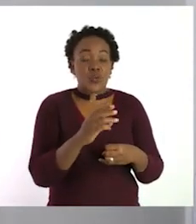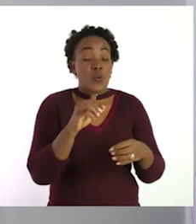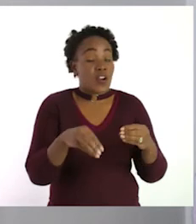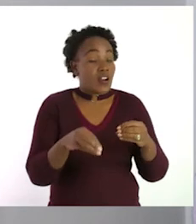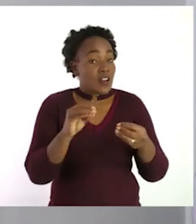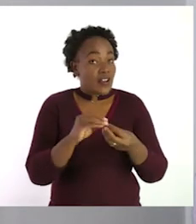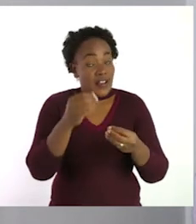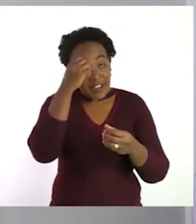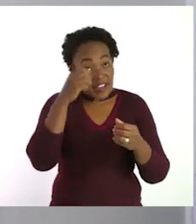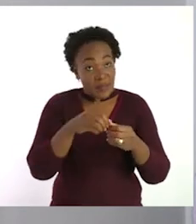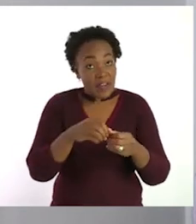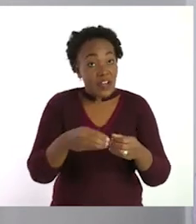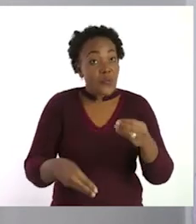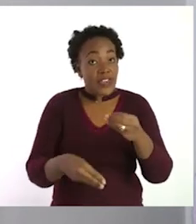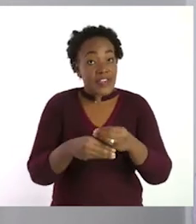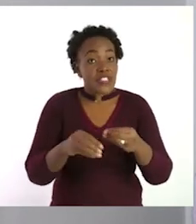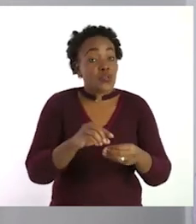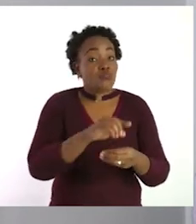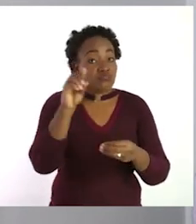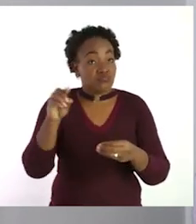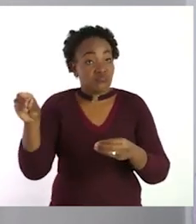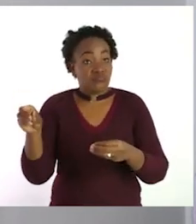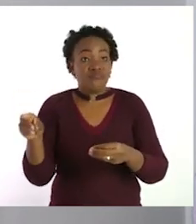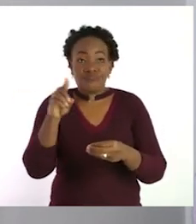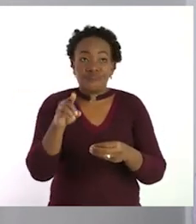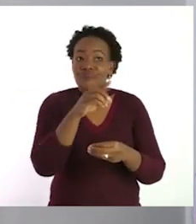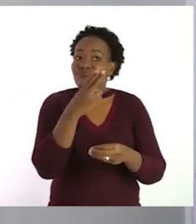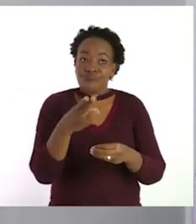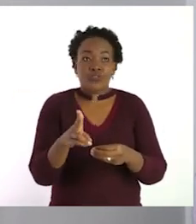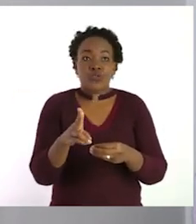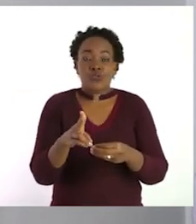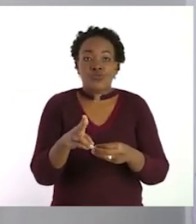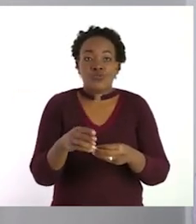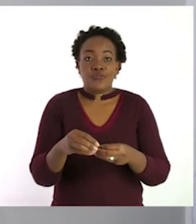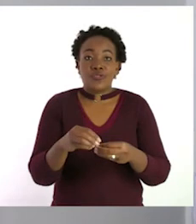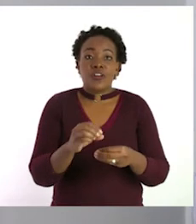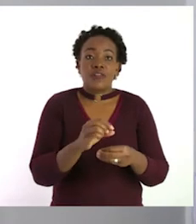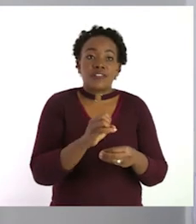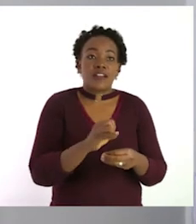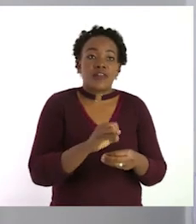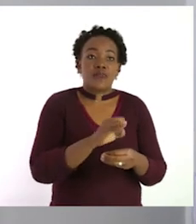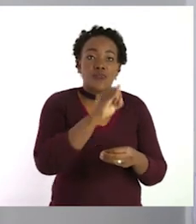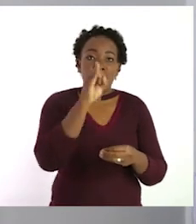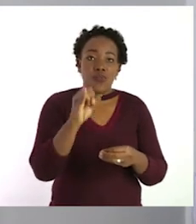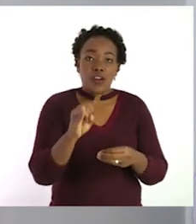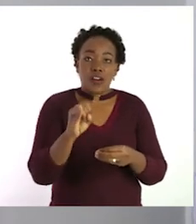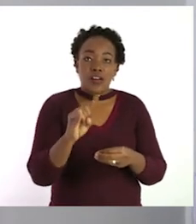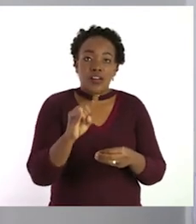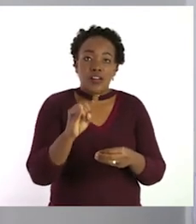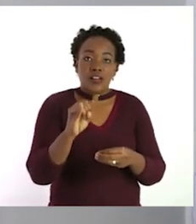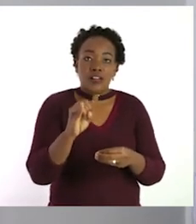1, 2, 3, 4, 5,